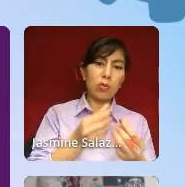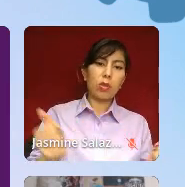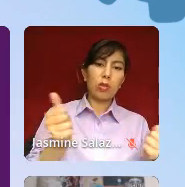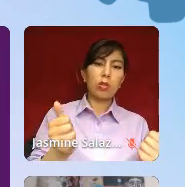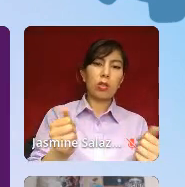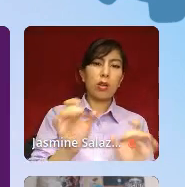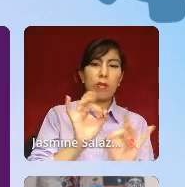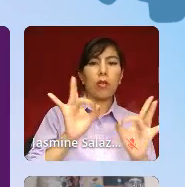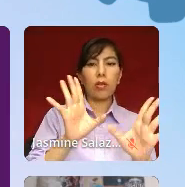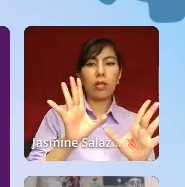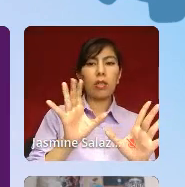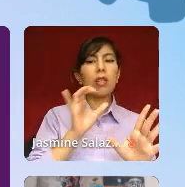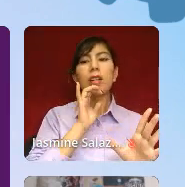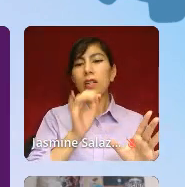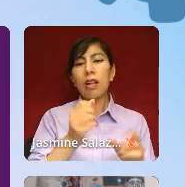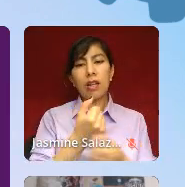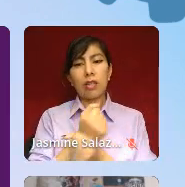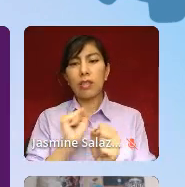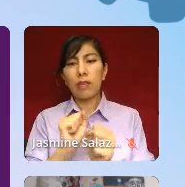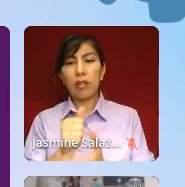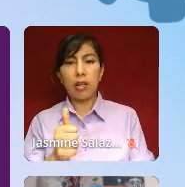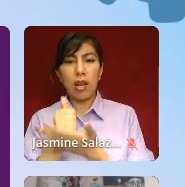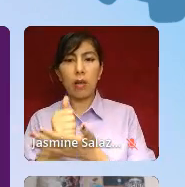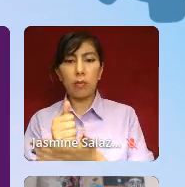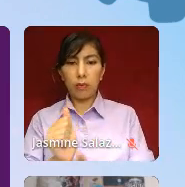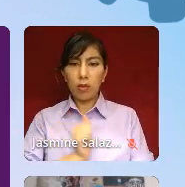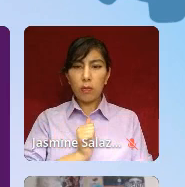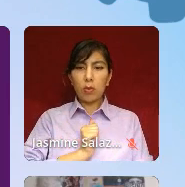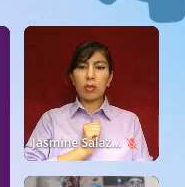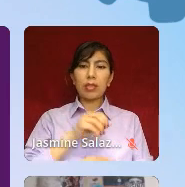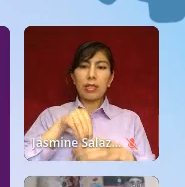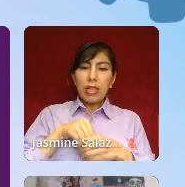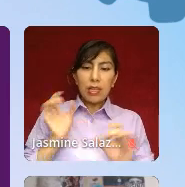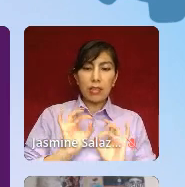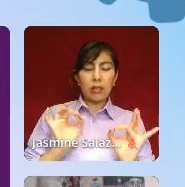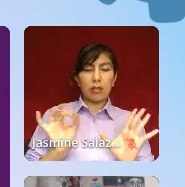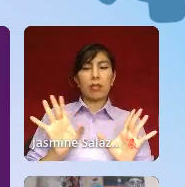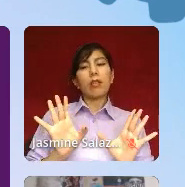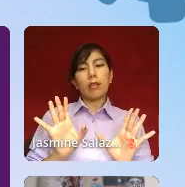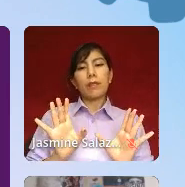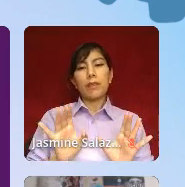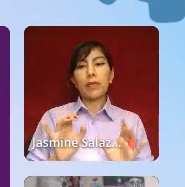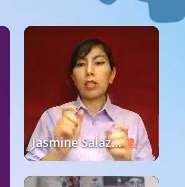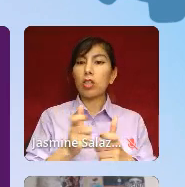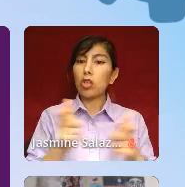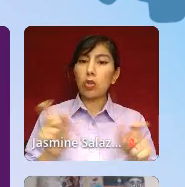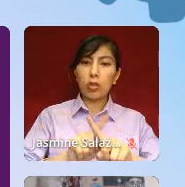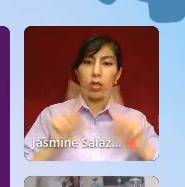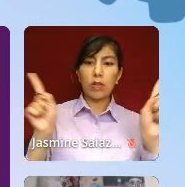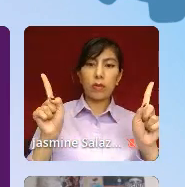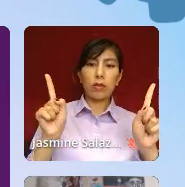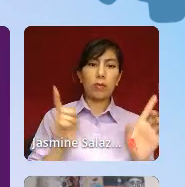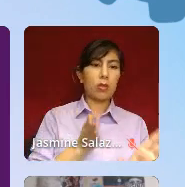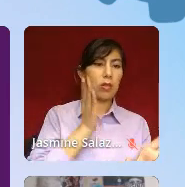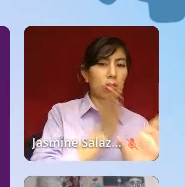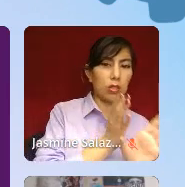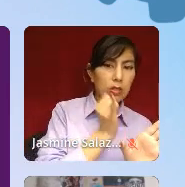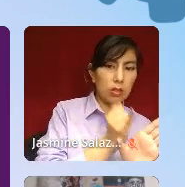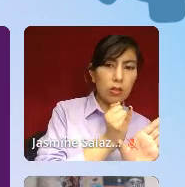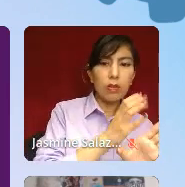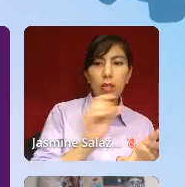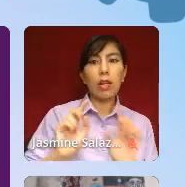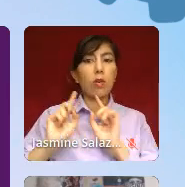and not the safety and health of a person in crisis. There's a big difference between intervening and responding.